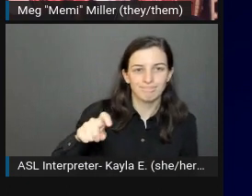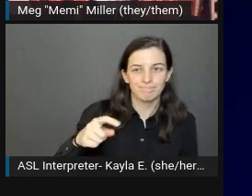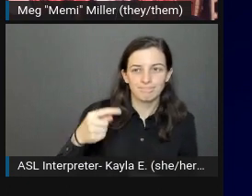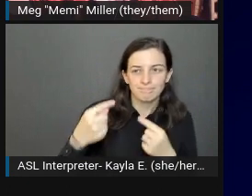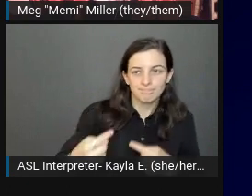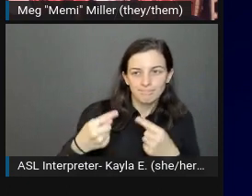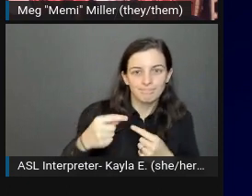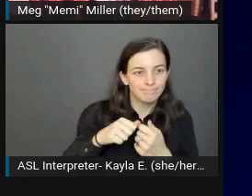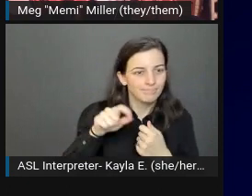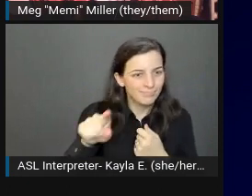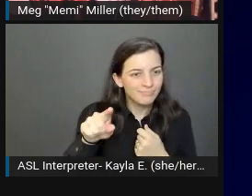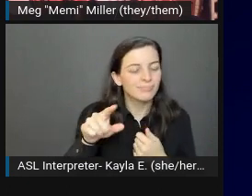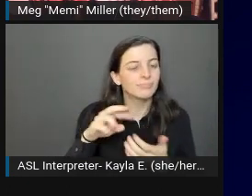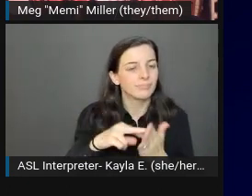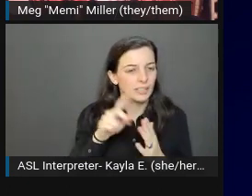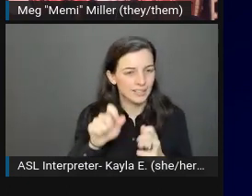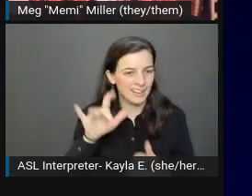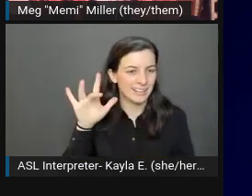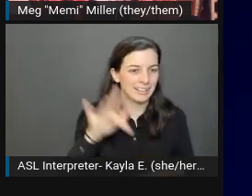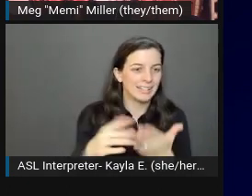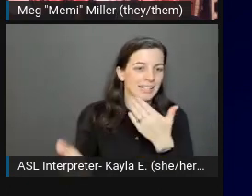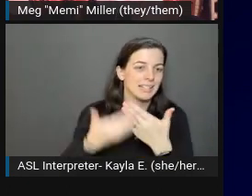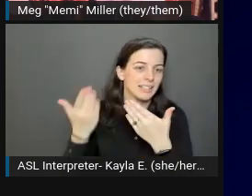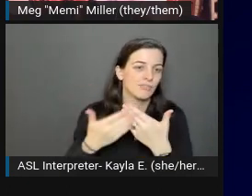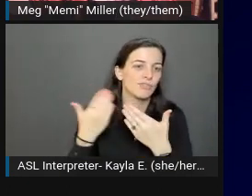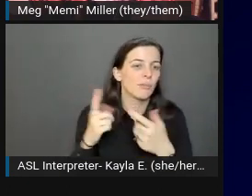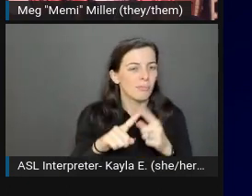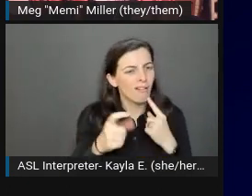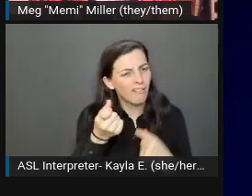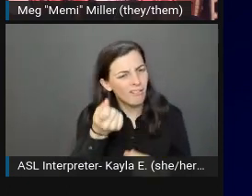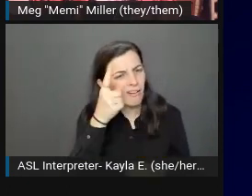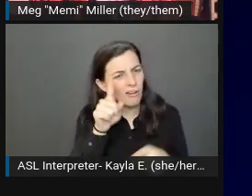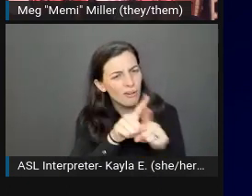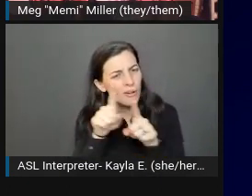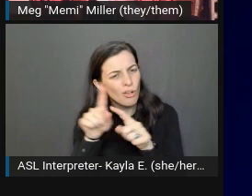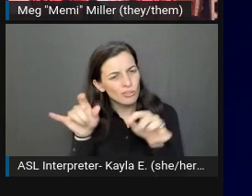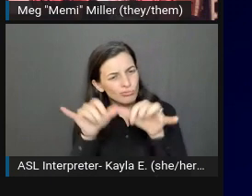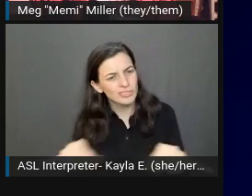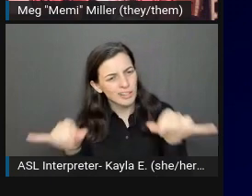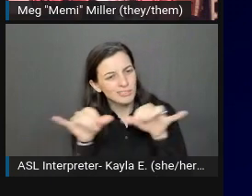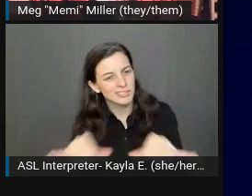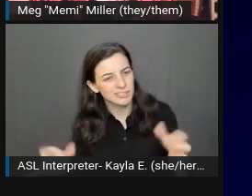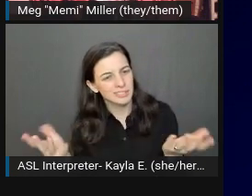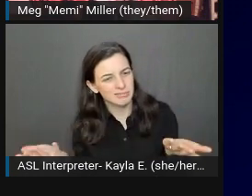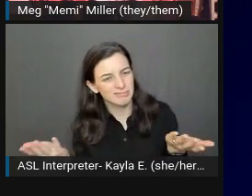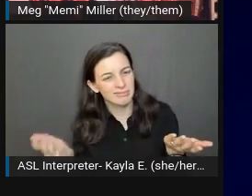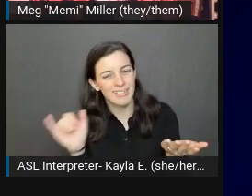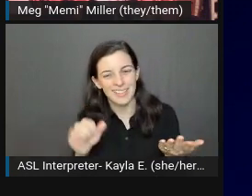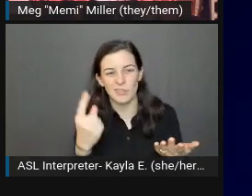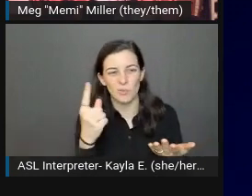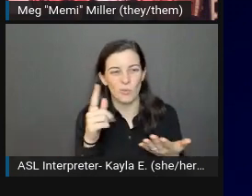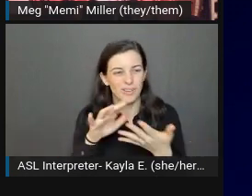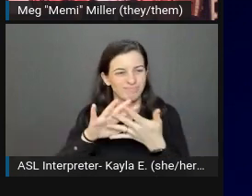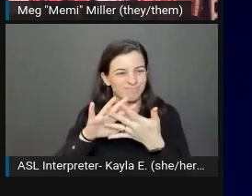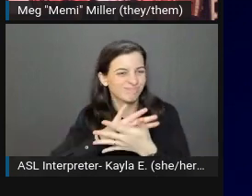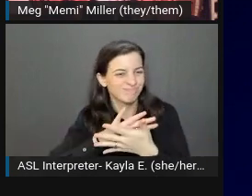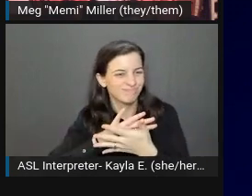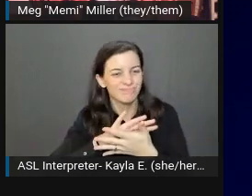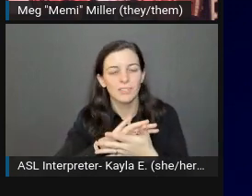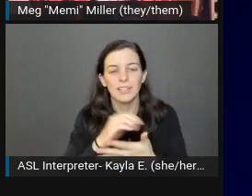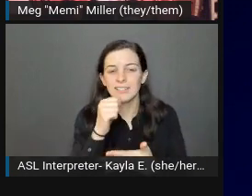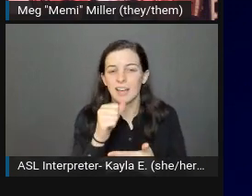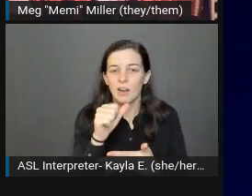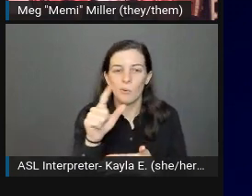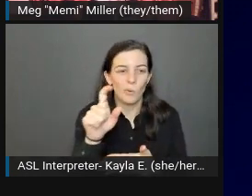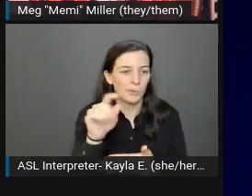But I also understand the issue of redundancy. This is one of those fun accessibility gray areas that doesn't currently have a 100%